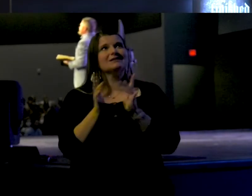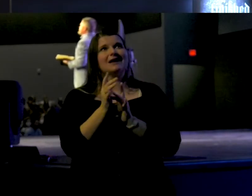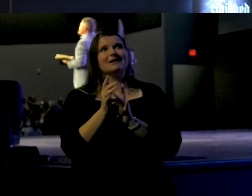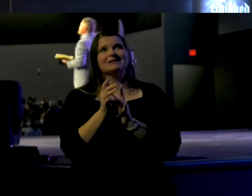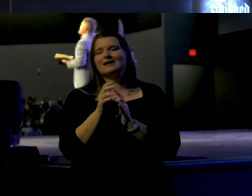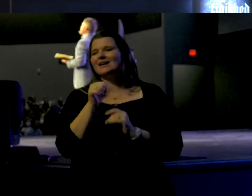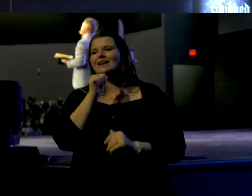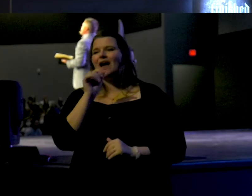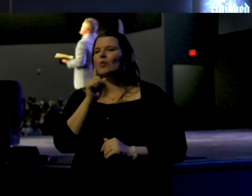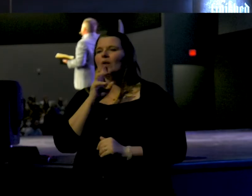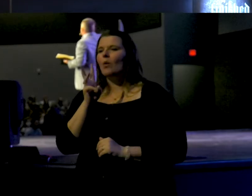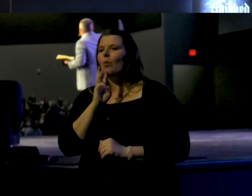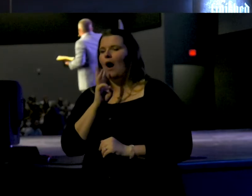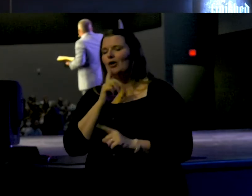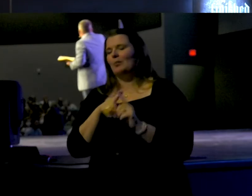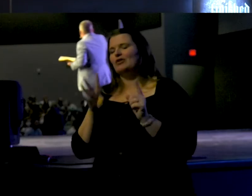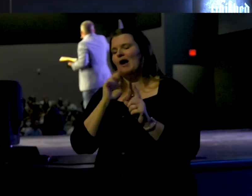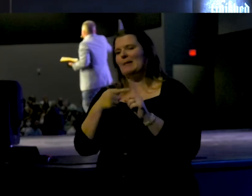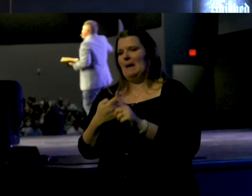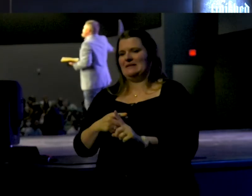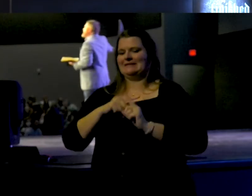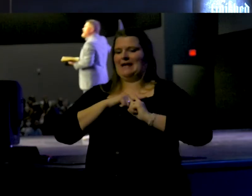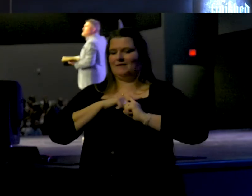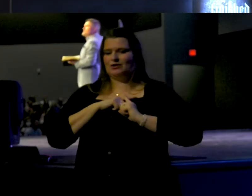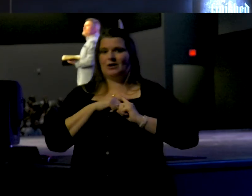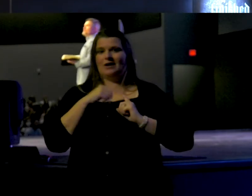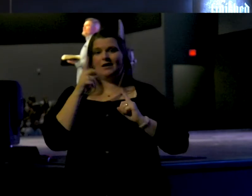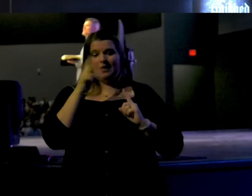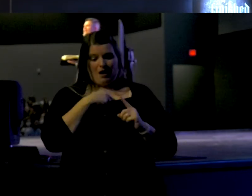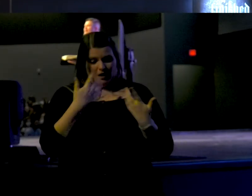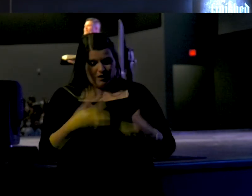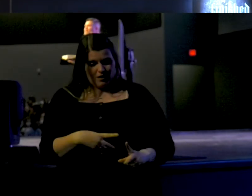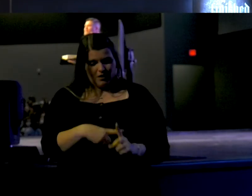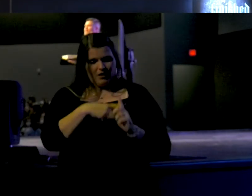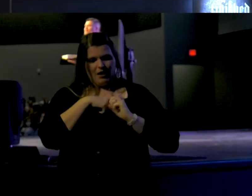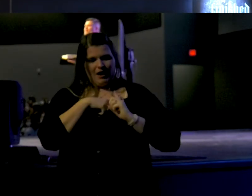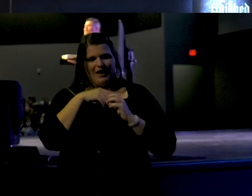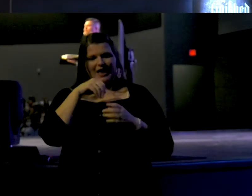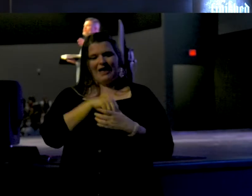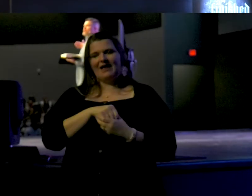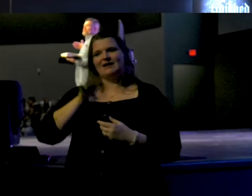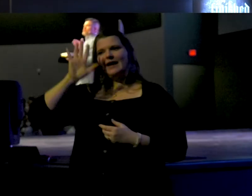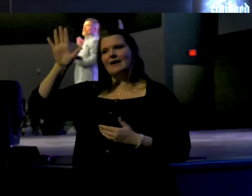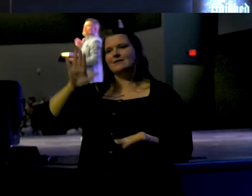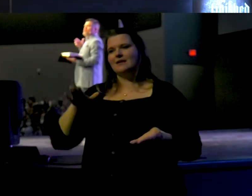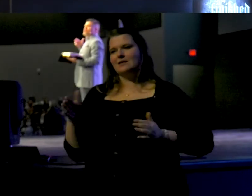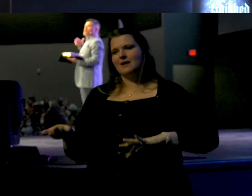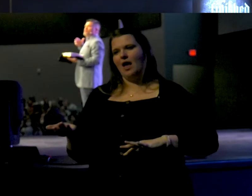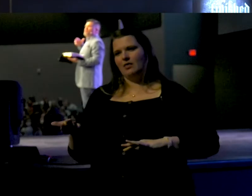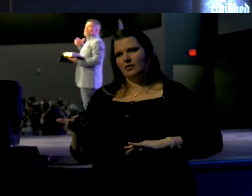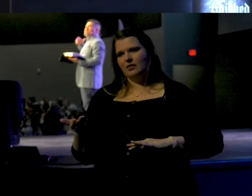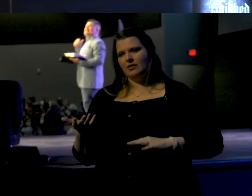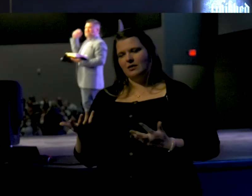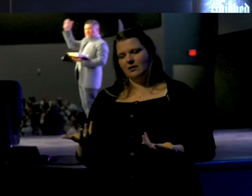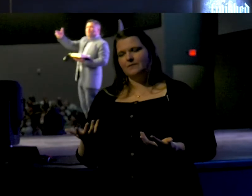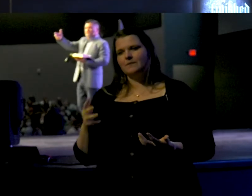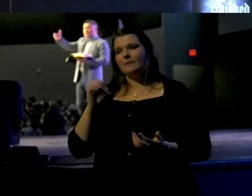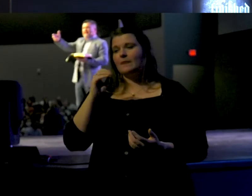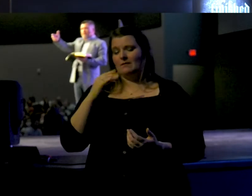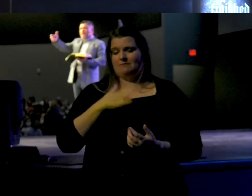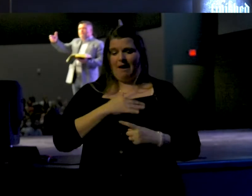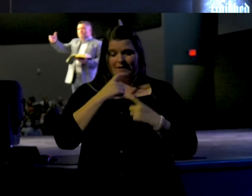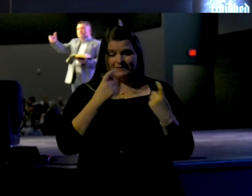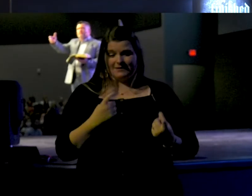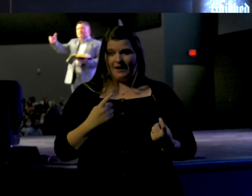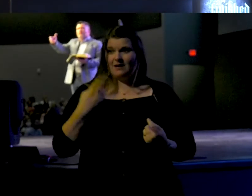about water baptism there, he's talking about being saved, were baptized into his death. So my sin